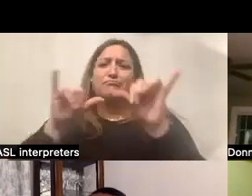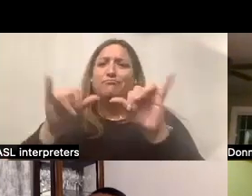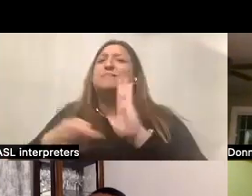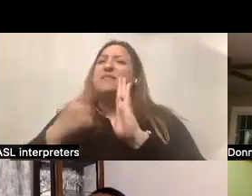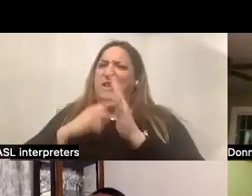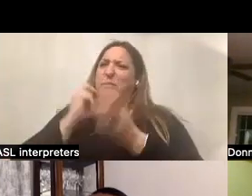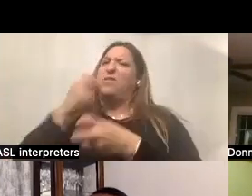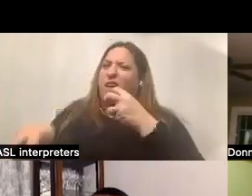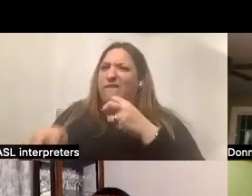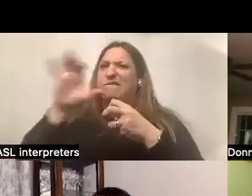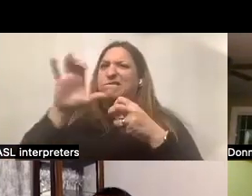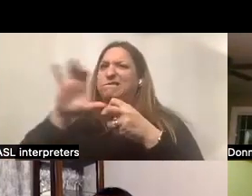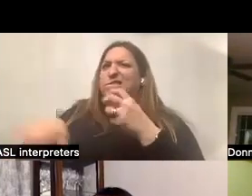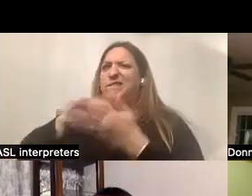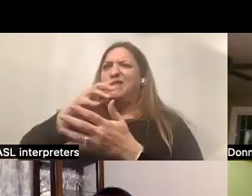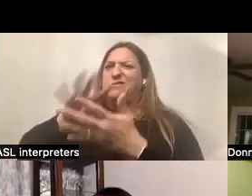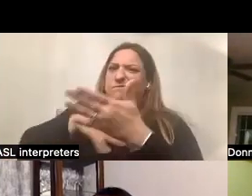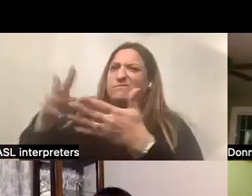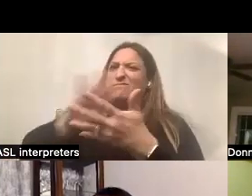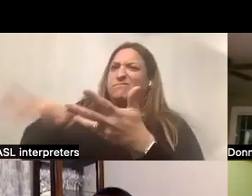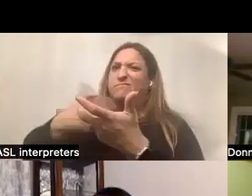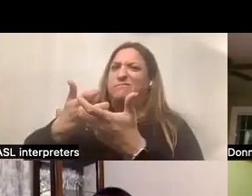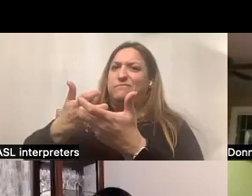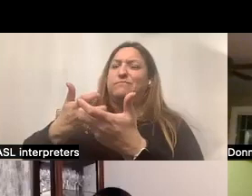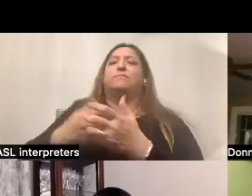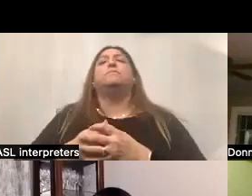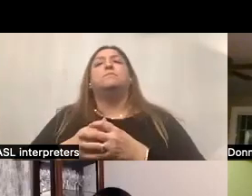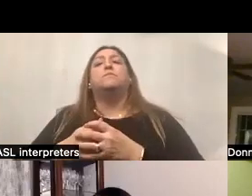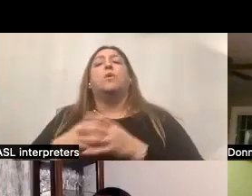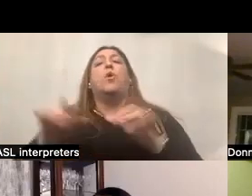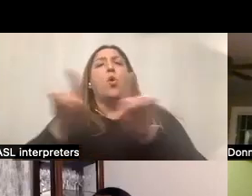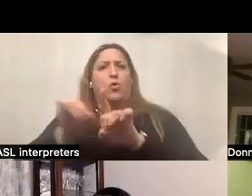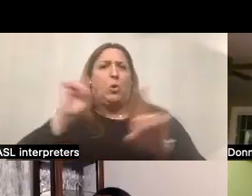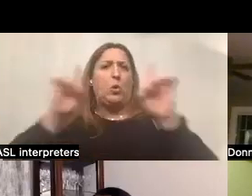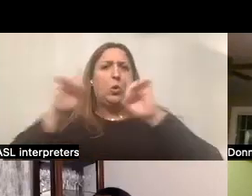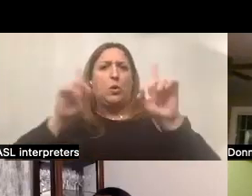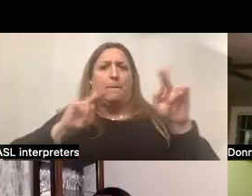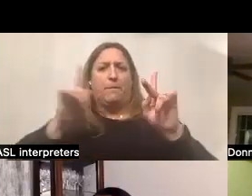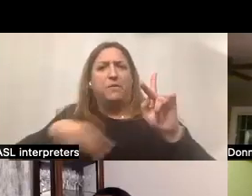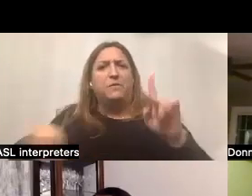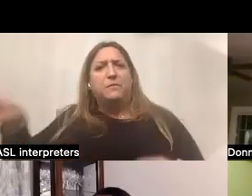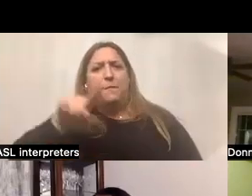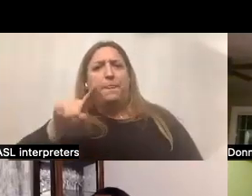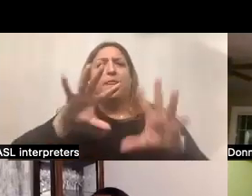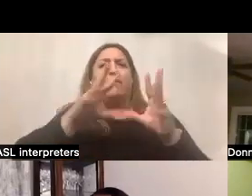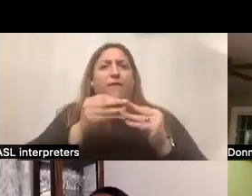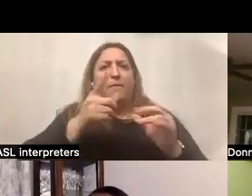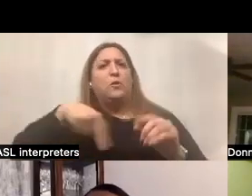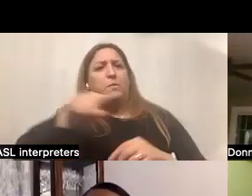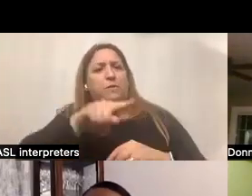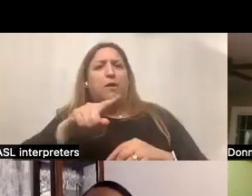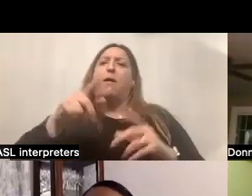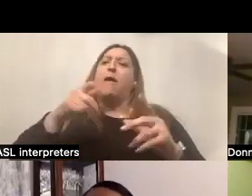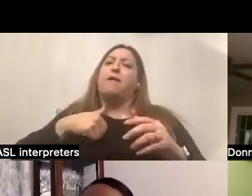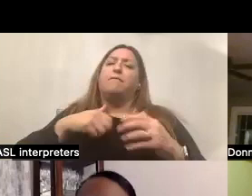to get that varied schedule. I've also heard from, uh, individuals and families who have loved ones that